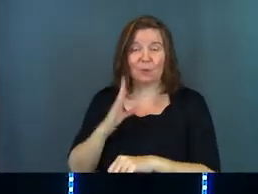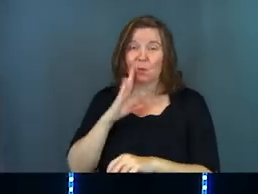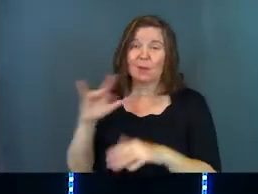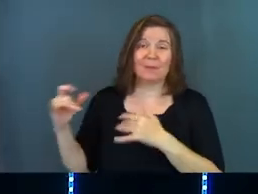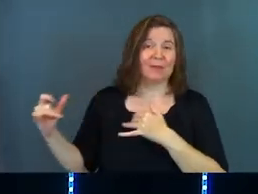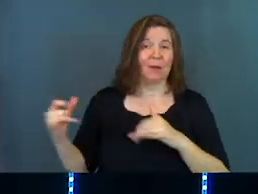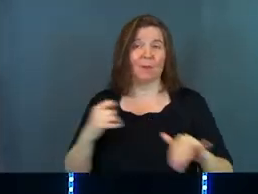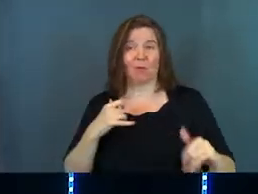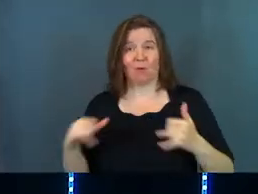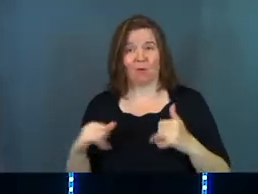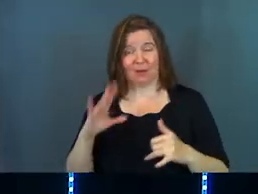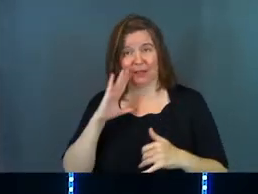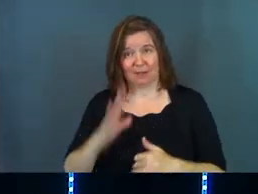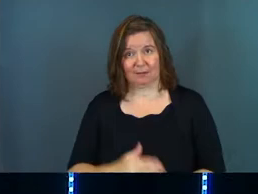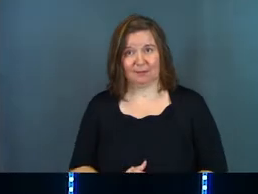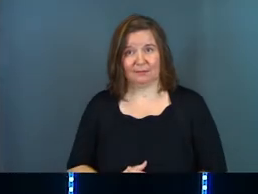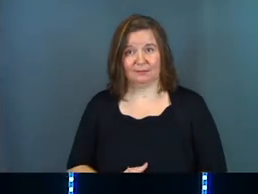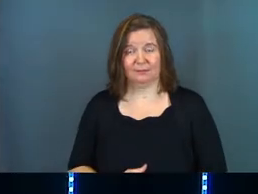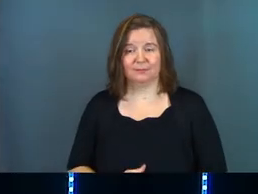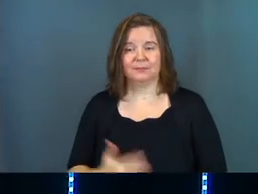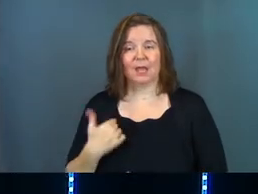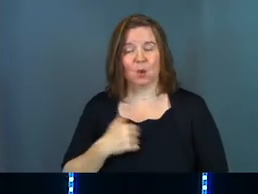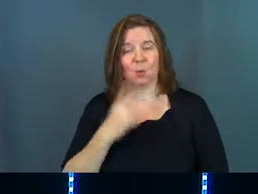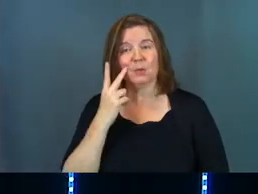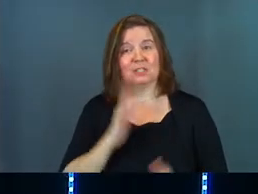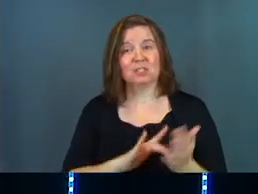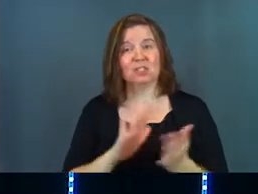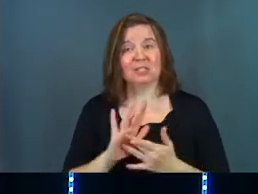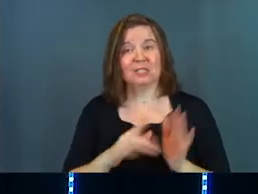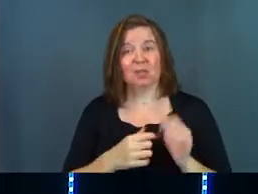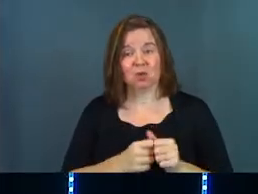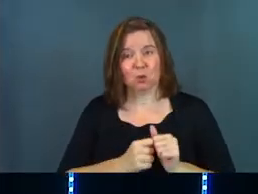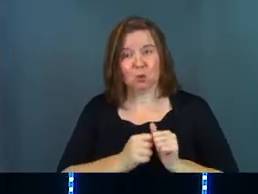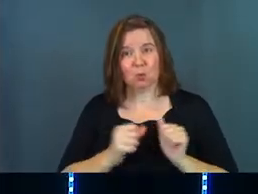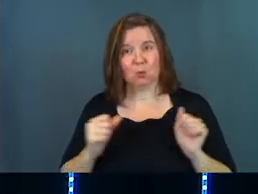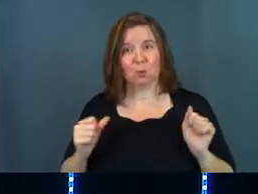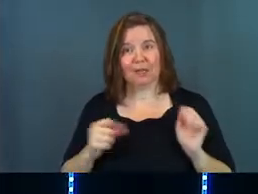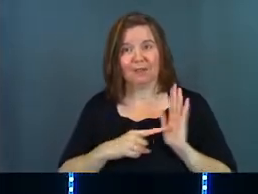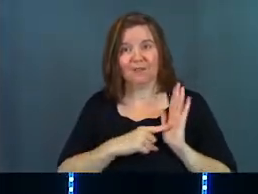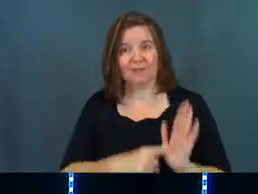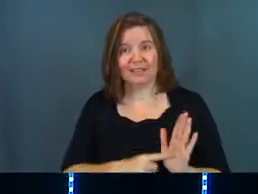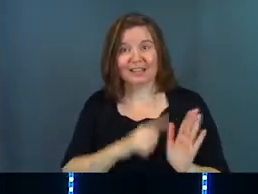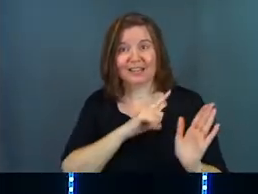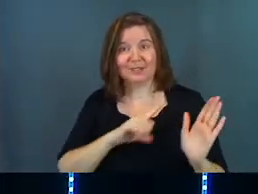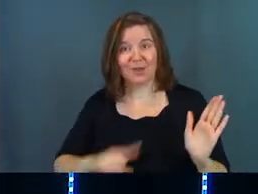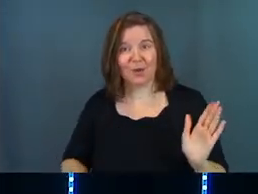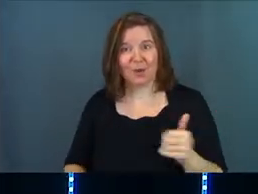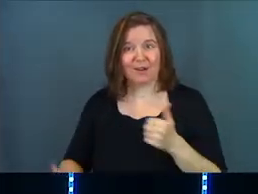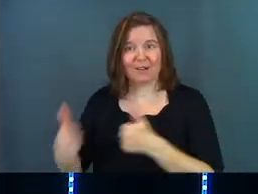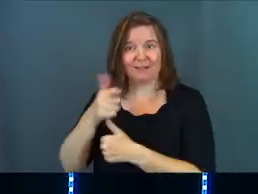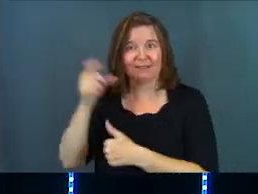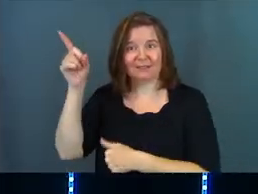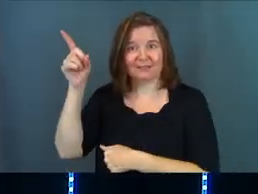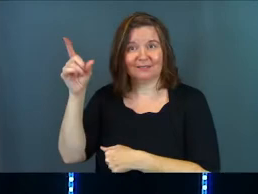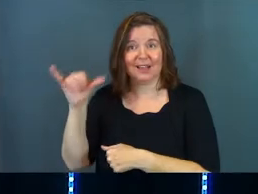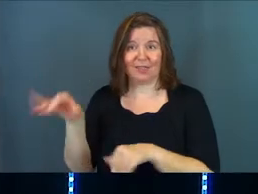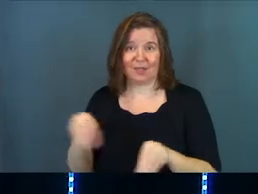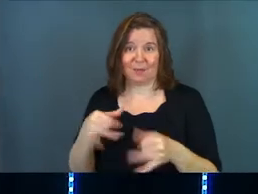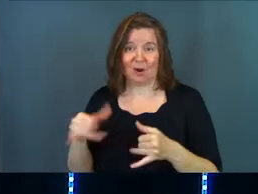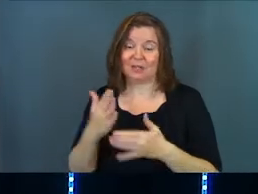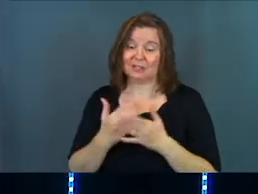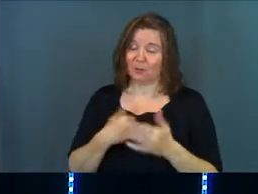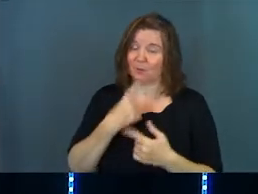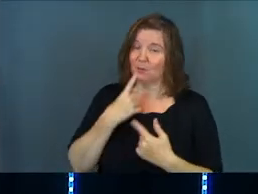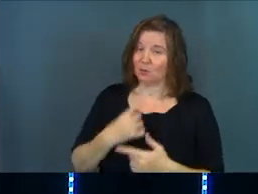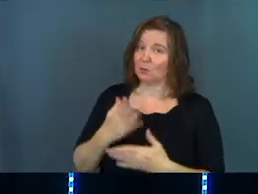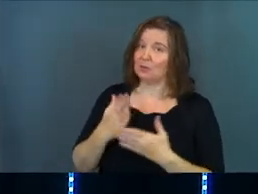be a party. And we see Jesus revealed as the Lord, the party. And some of you